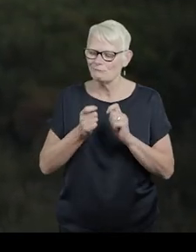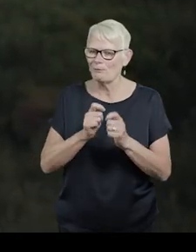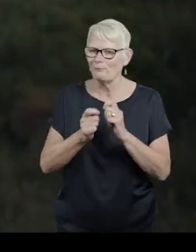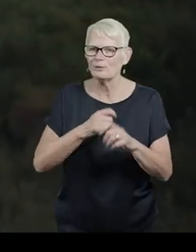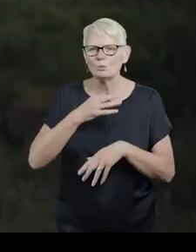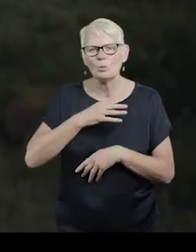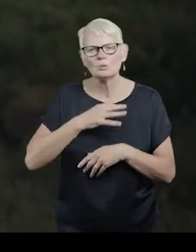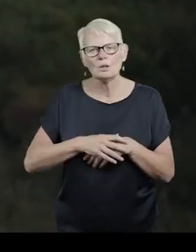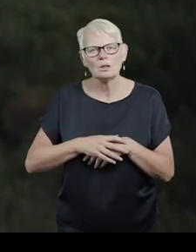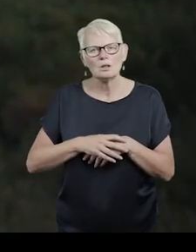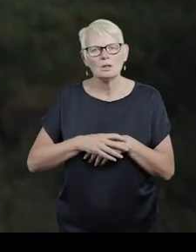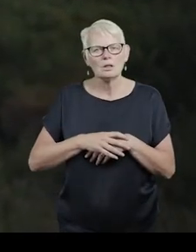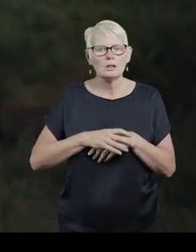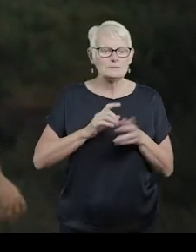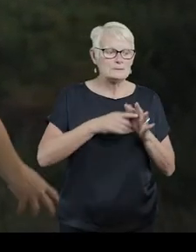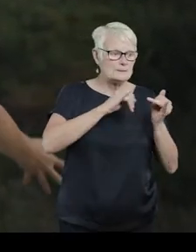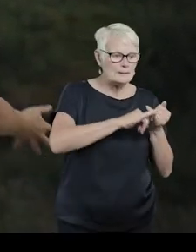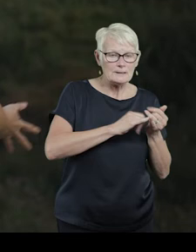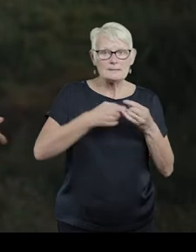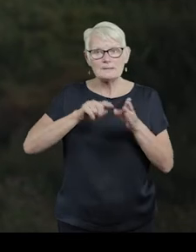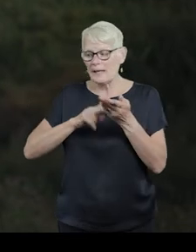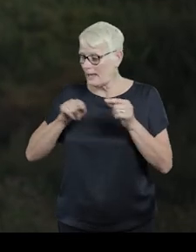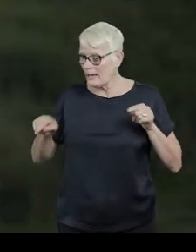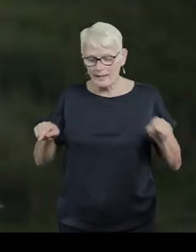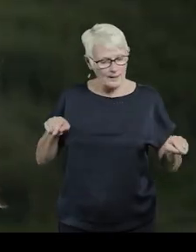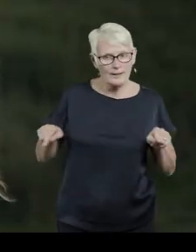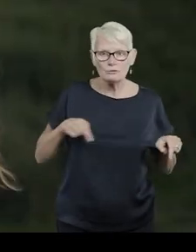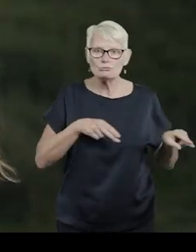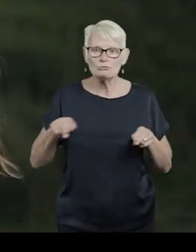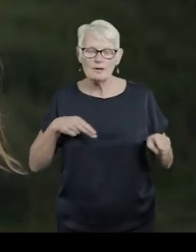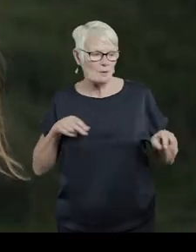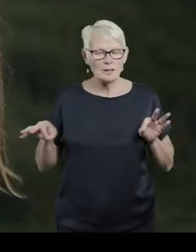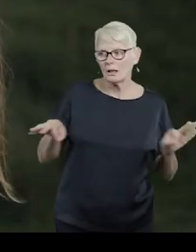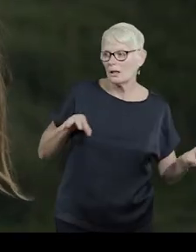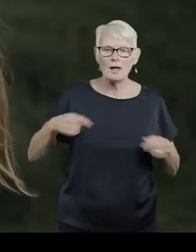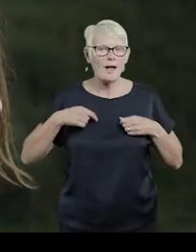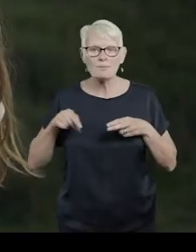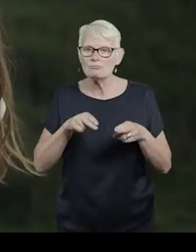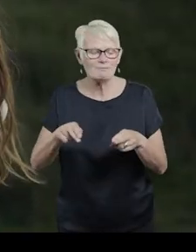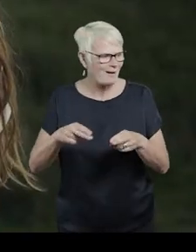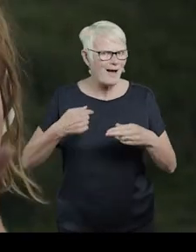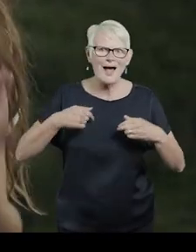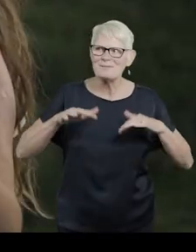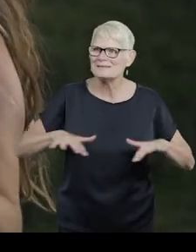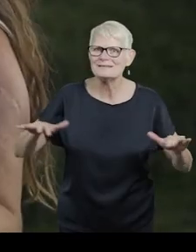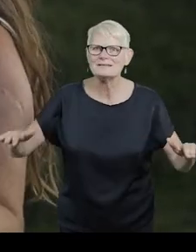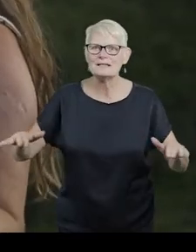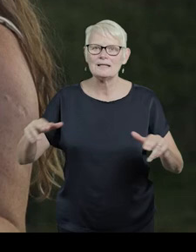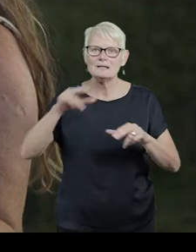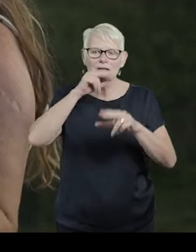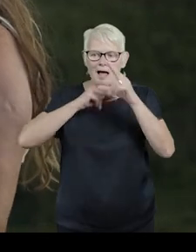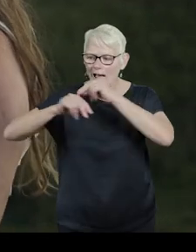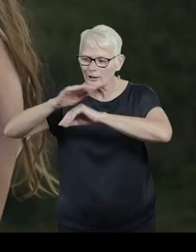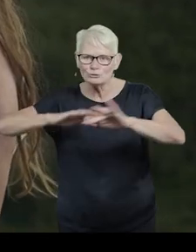water. Torn twixt T's and Tyne, I am river, I am sea, dialect